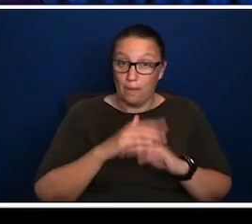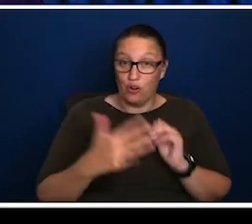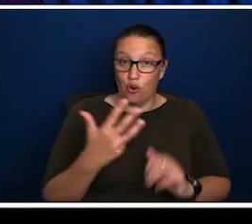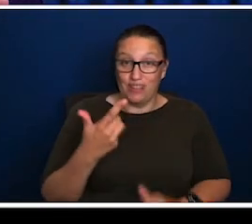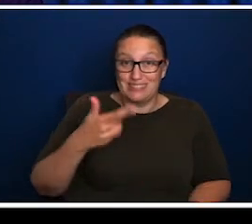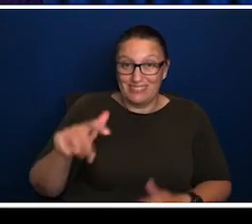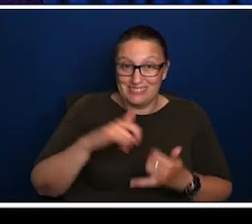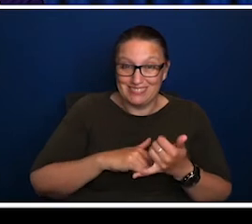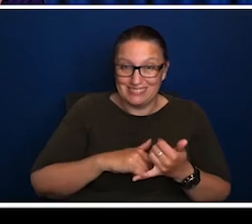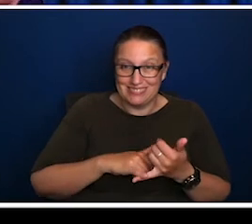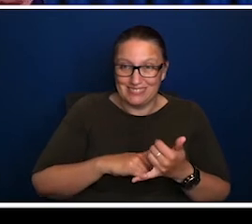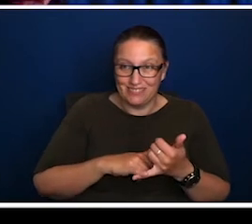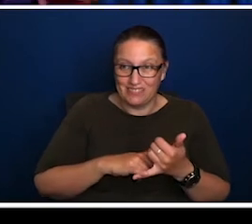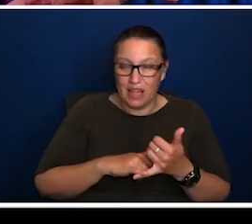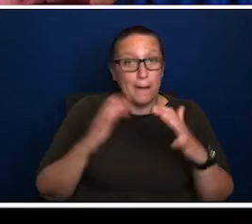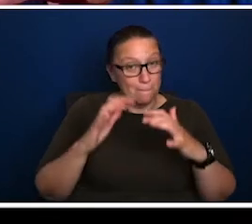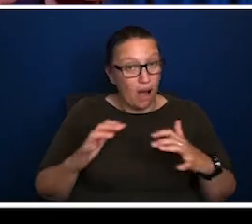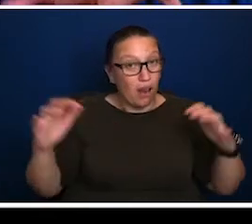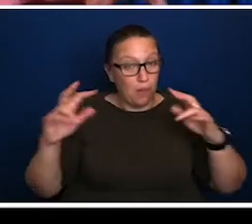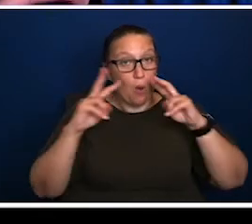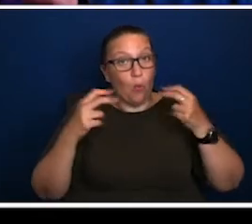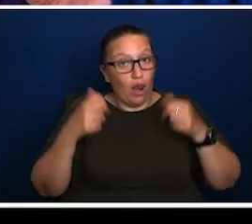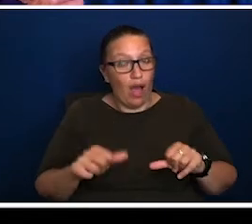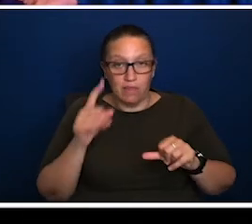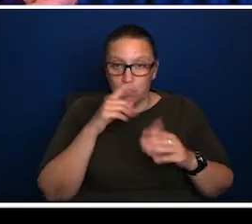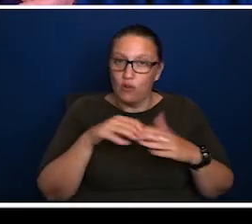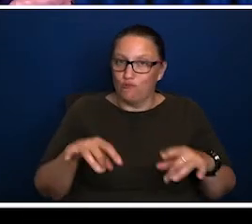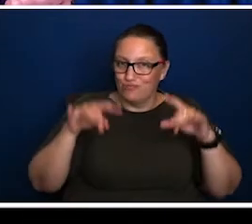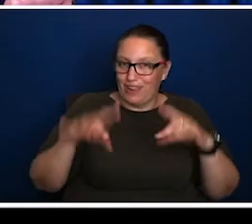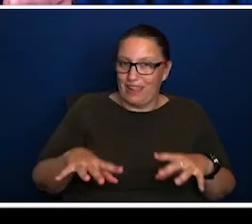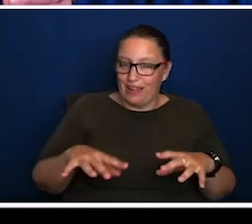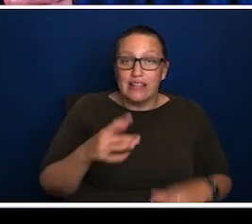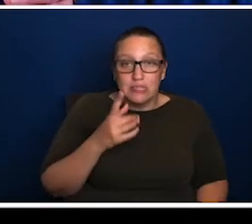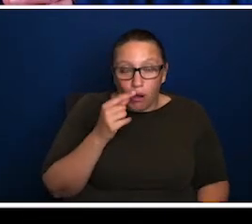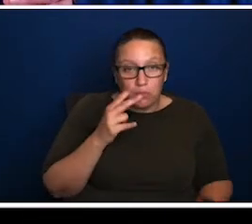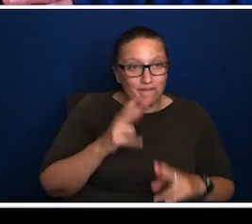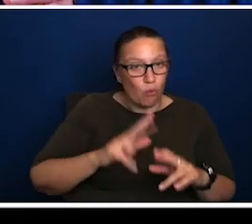a lot more like the society and it was possible for politics to imagine, um,